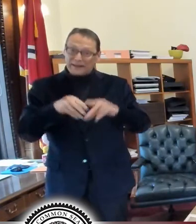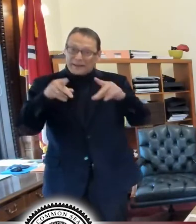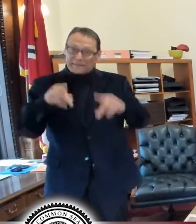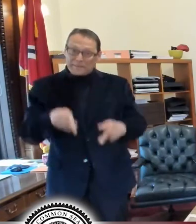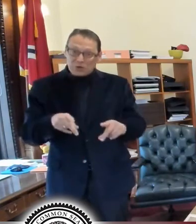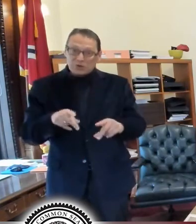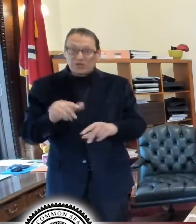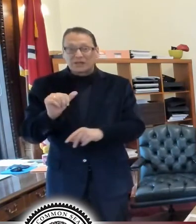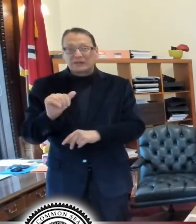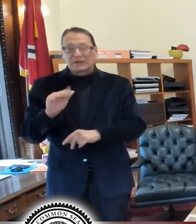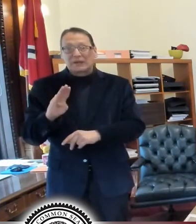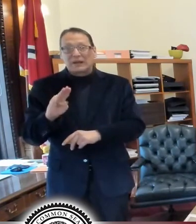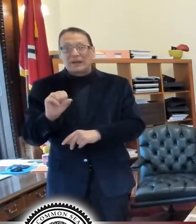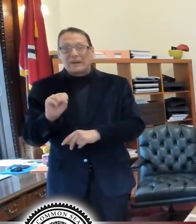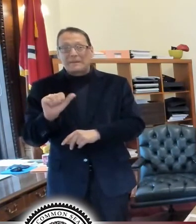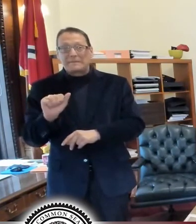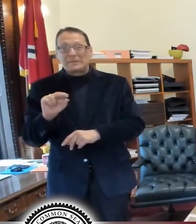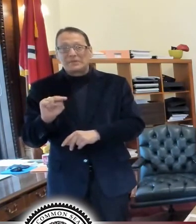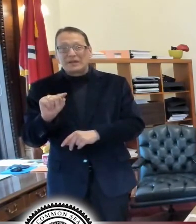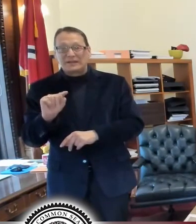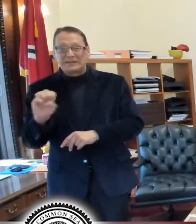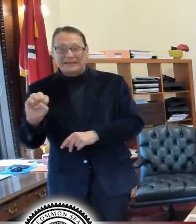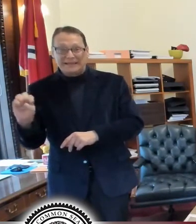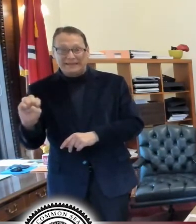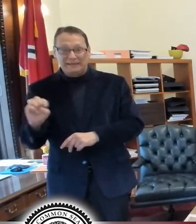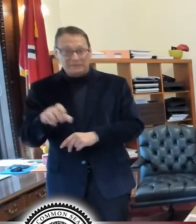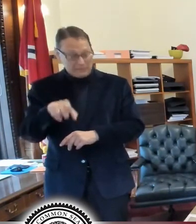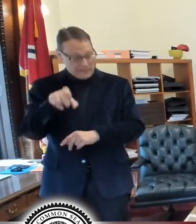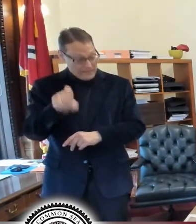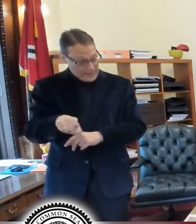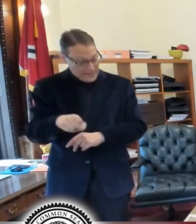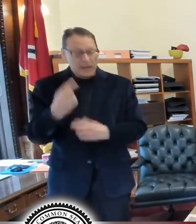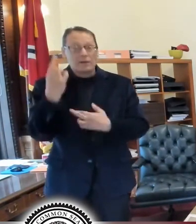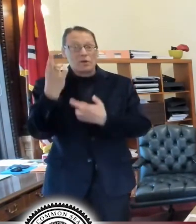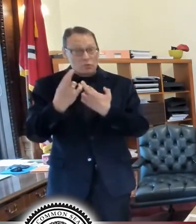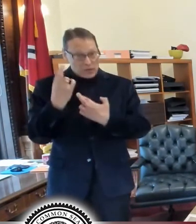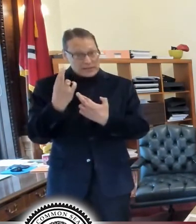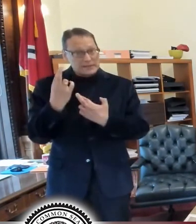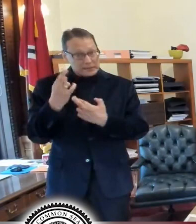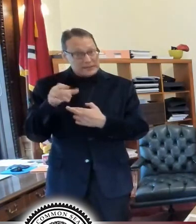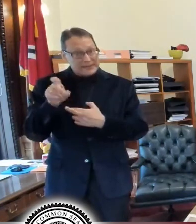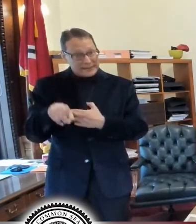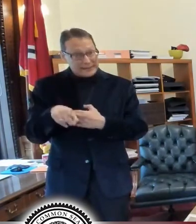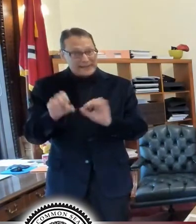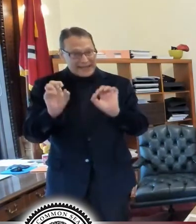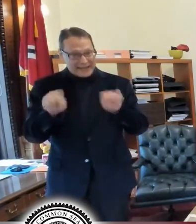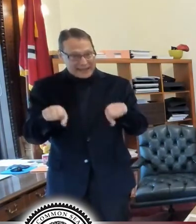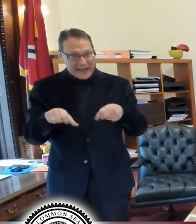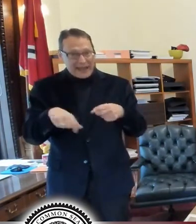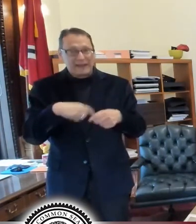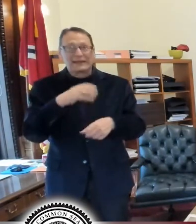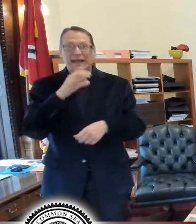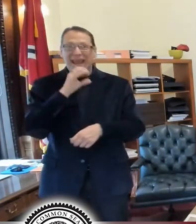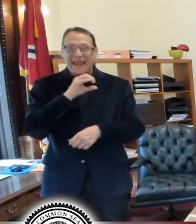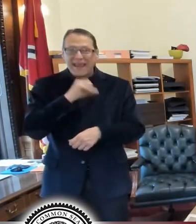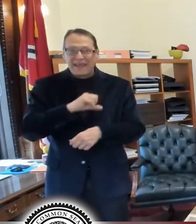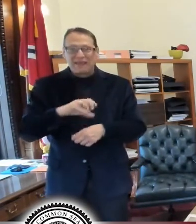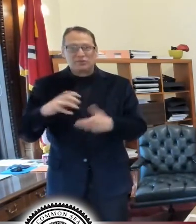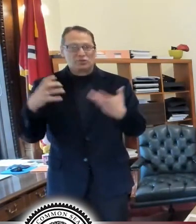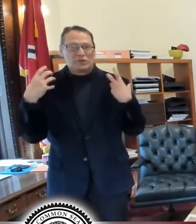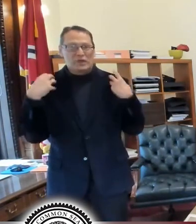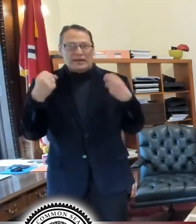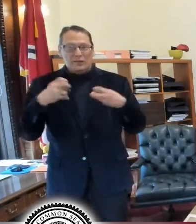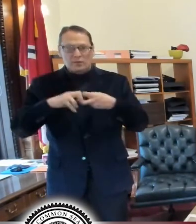absentee, you do have to have a reason in Missouri to vote in-person absentee. It can be because of your age, because of underlying health